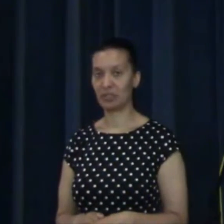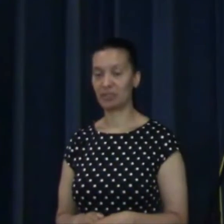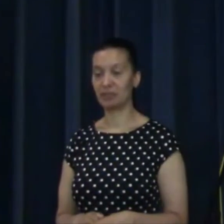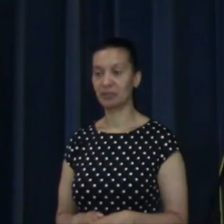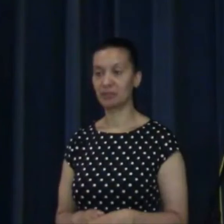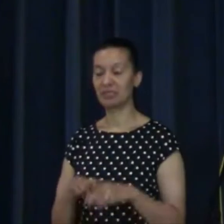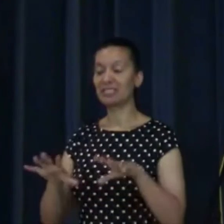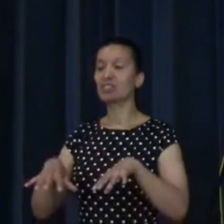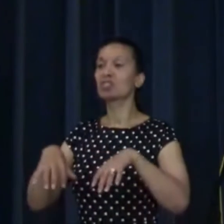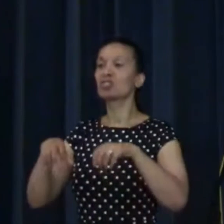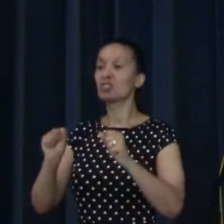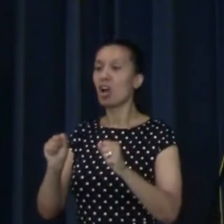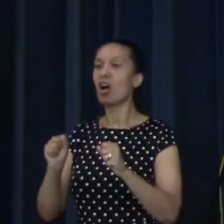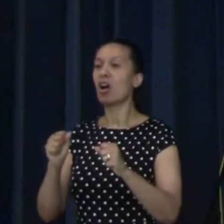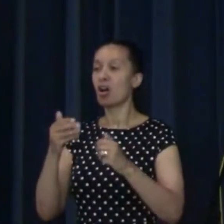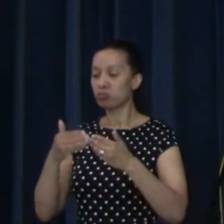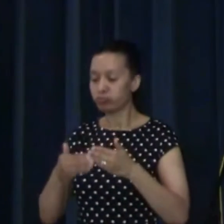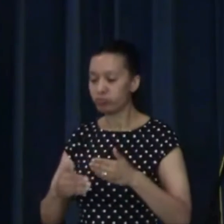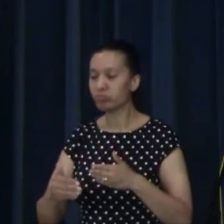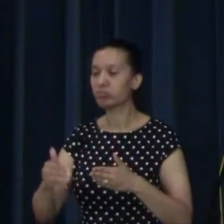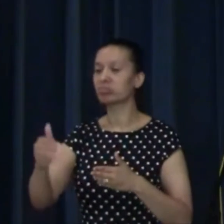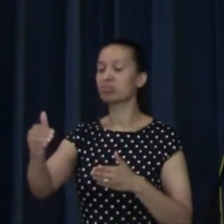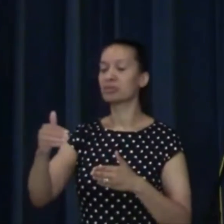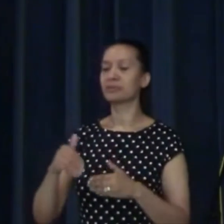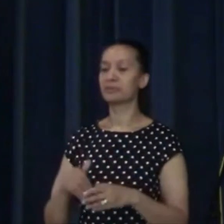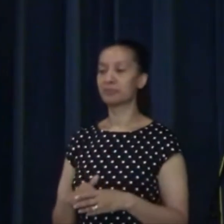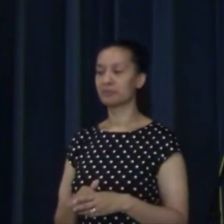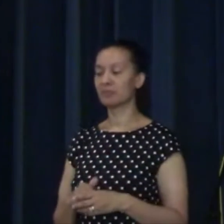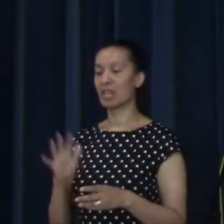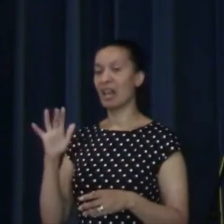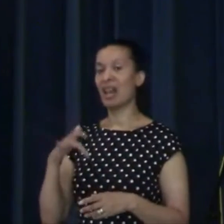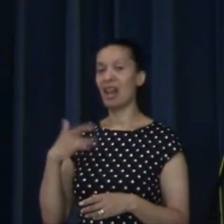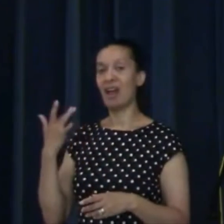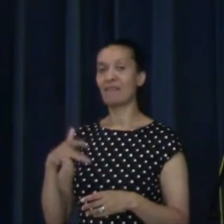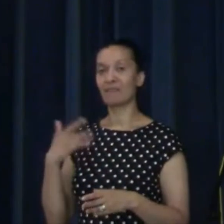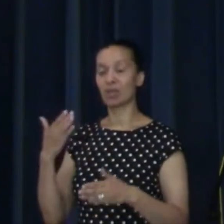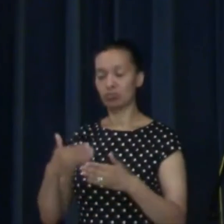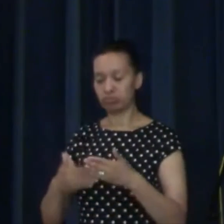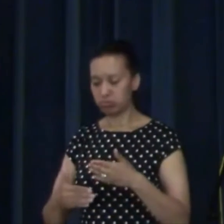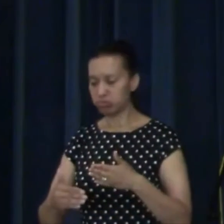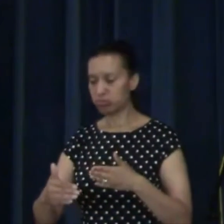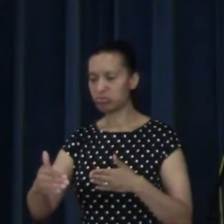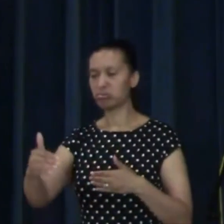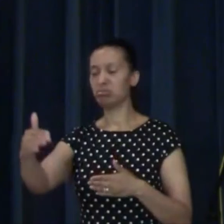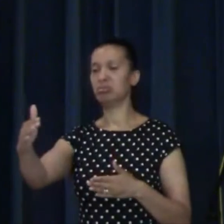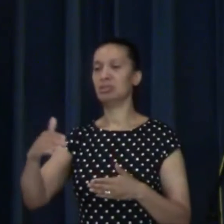It's the start of a journey. A lifelong journey.